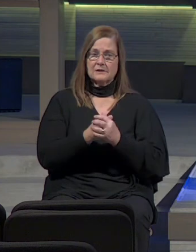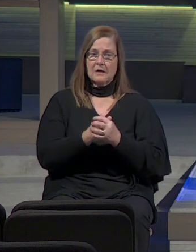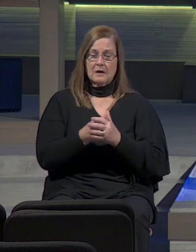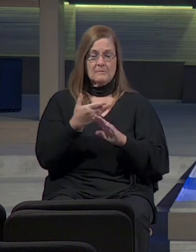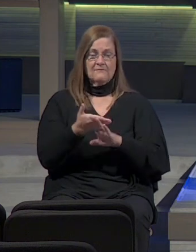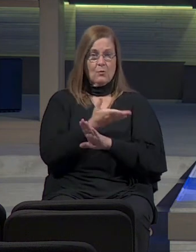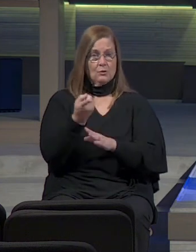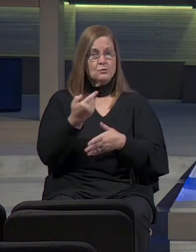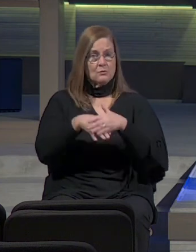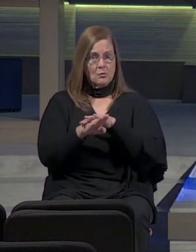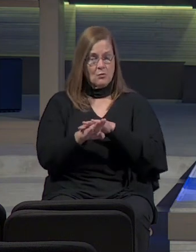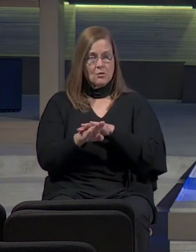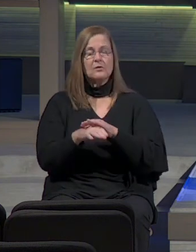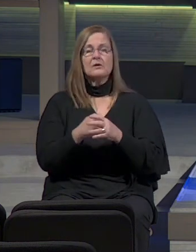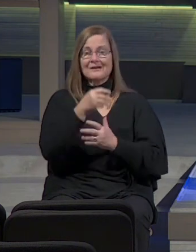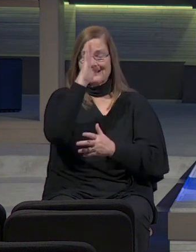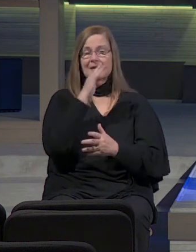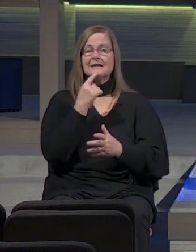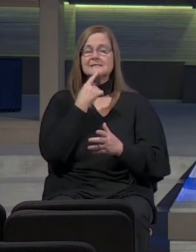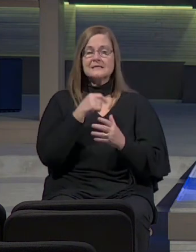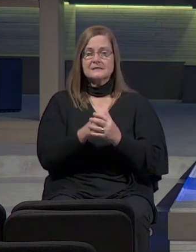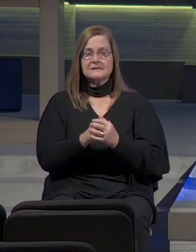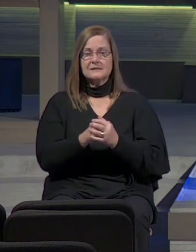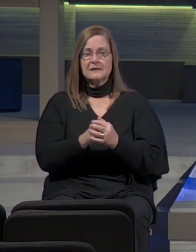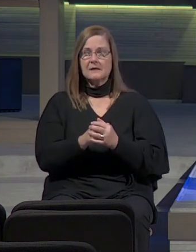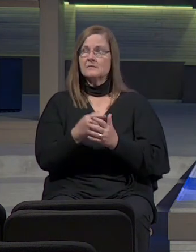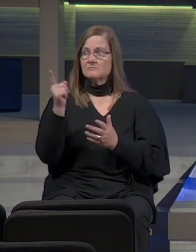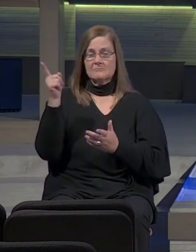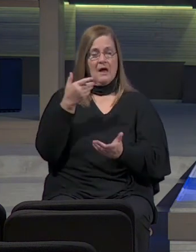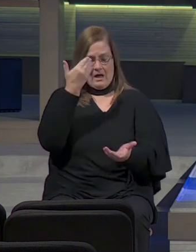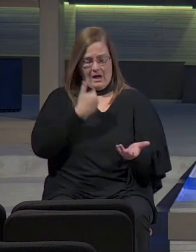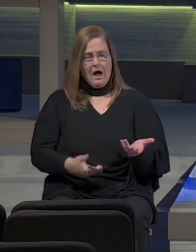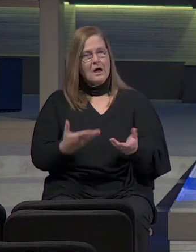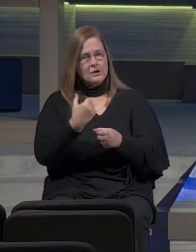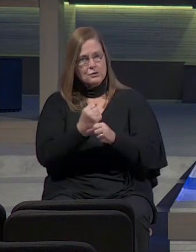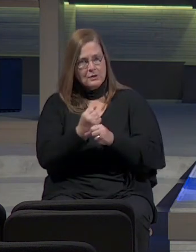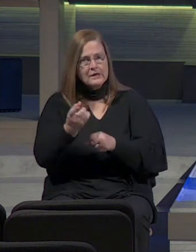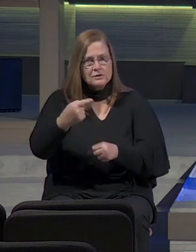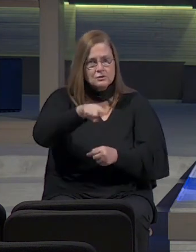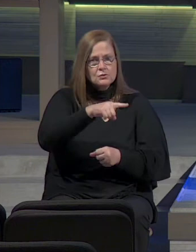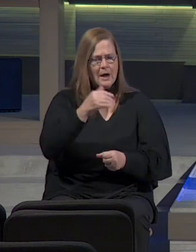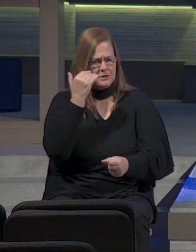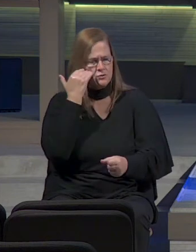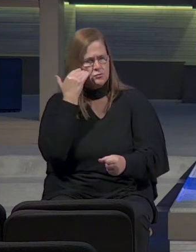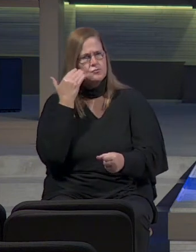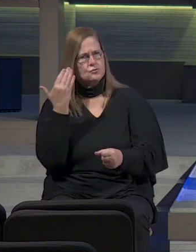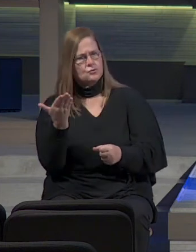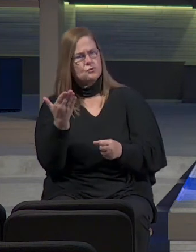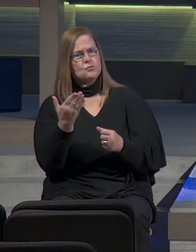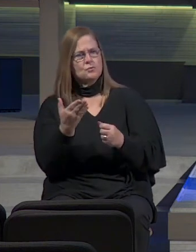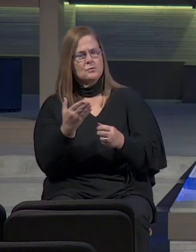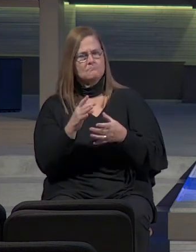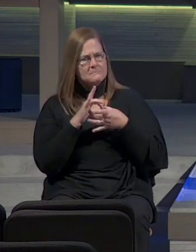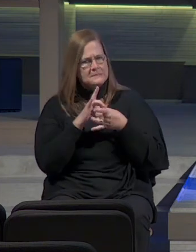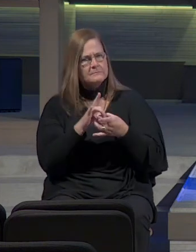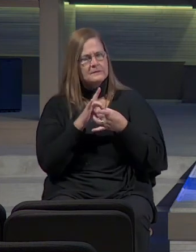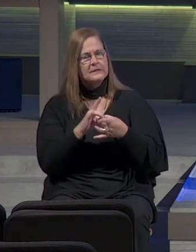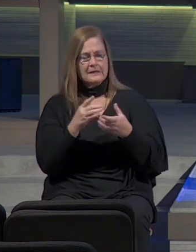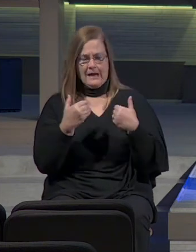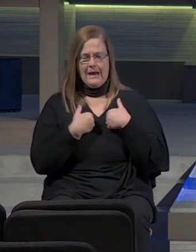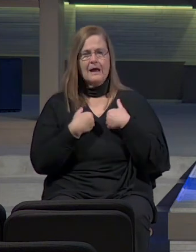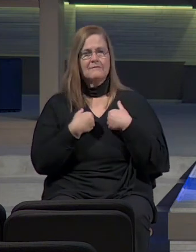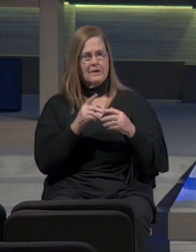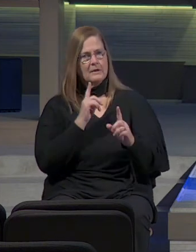says to each and every human being, I created you, I knew you intimately, I knew you personally, and I have a purpose for your